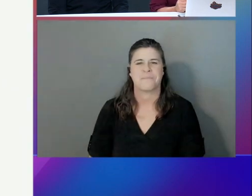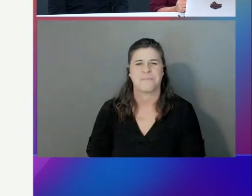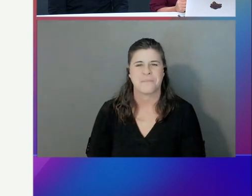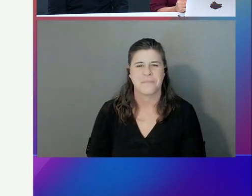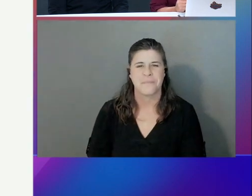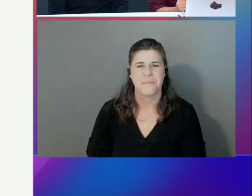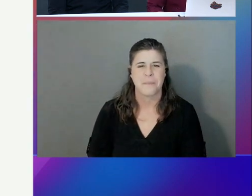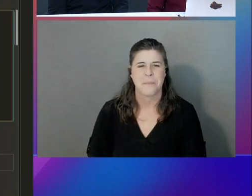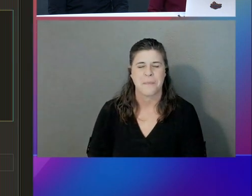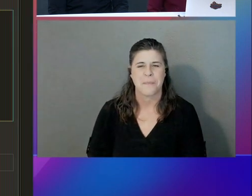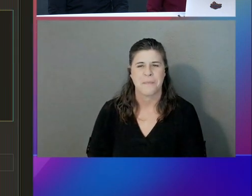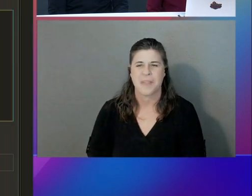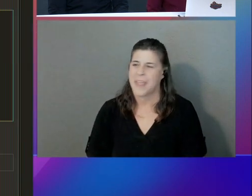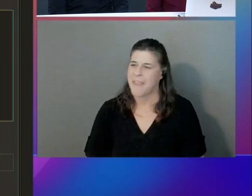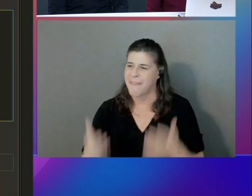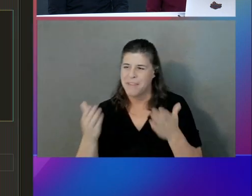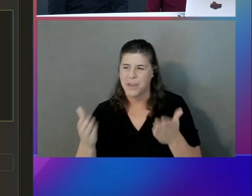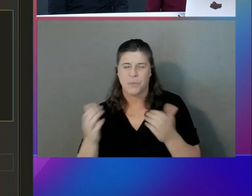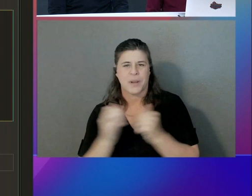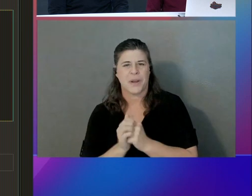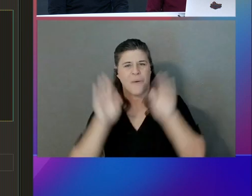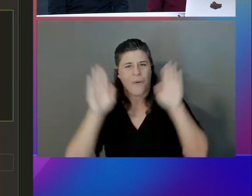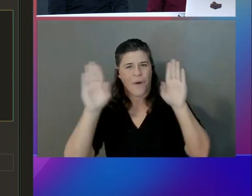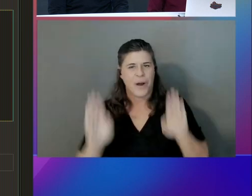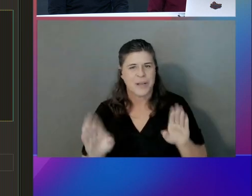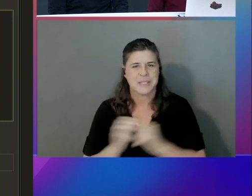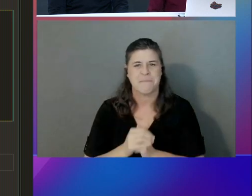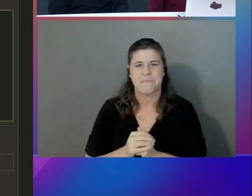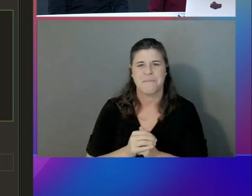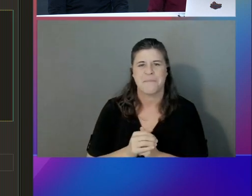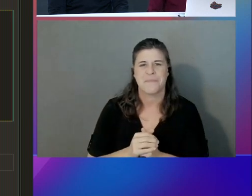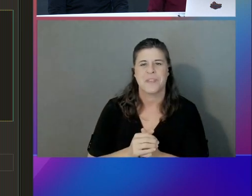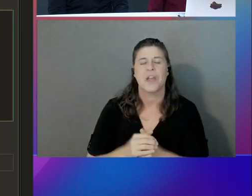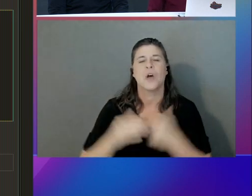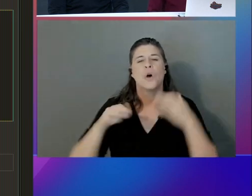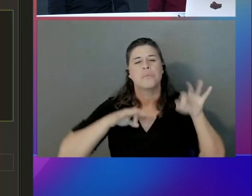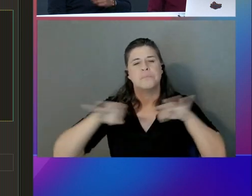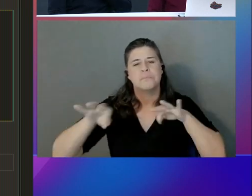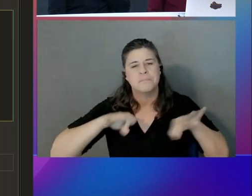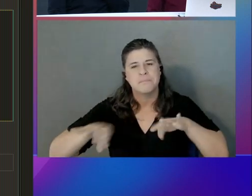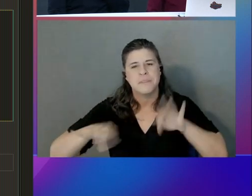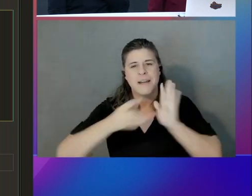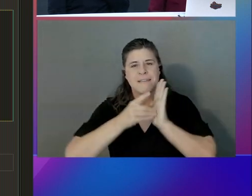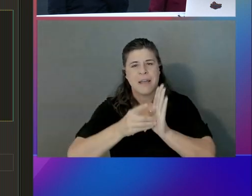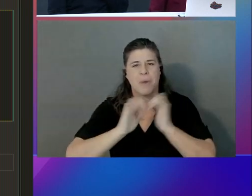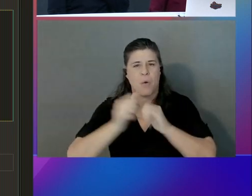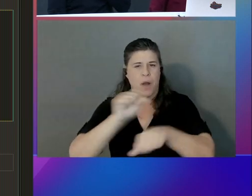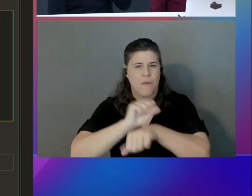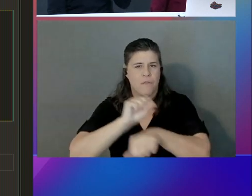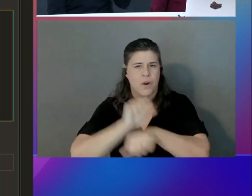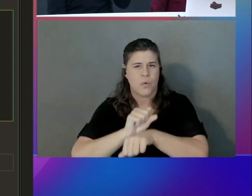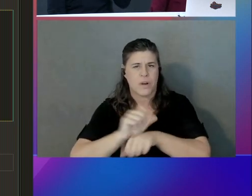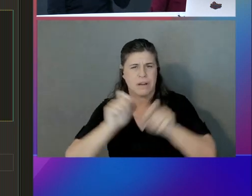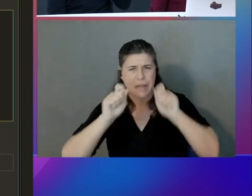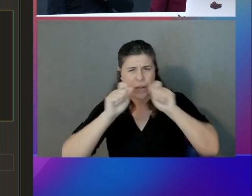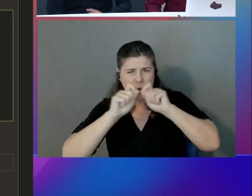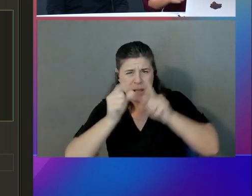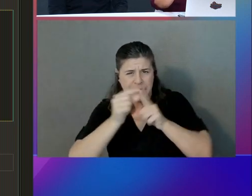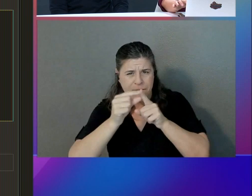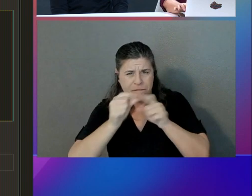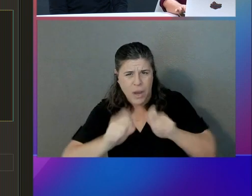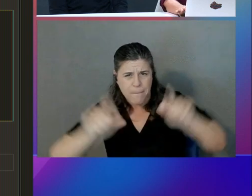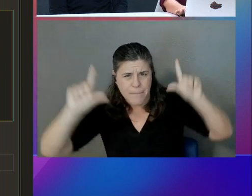There we go. Awesome. So we're going to go through a quick demo of how it works. Can you make the font bigger, please? Yeah. Oh,